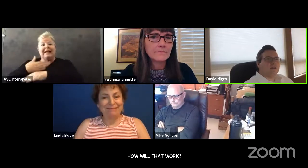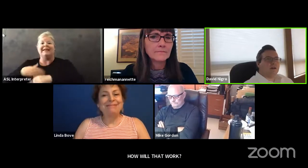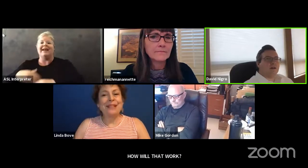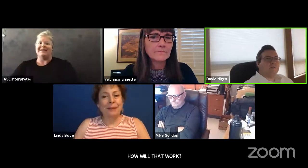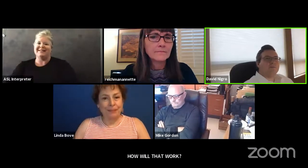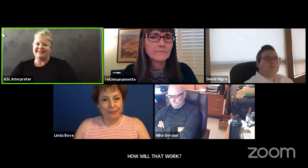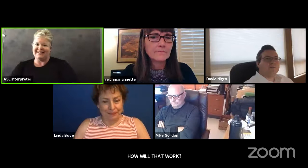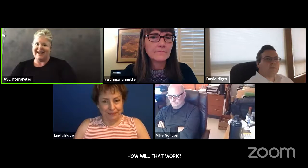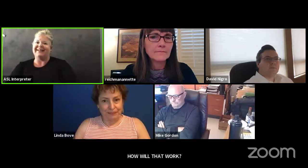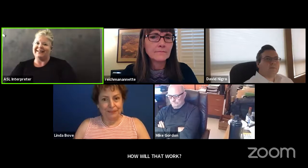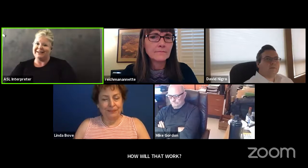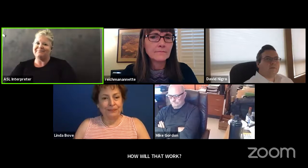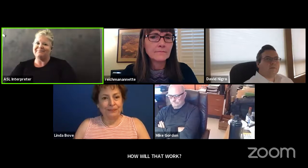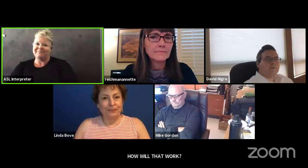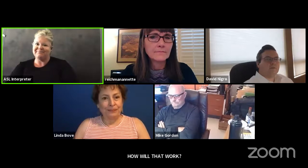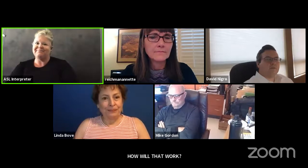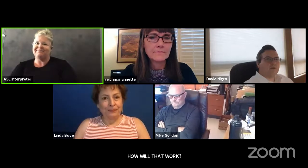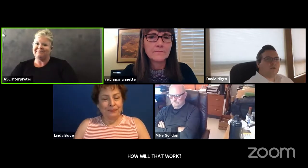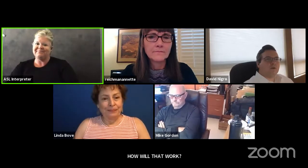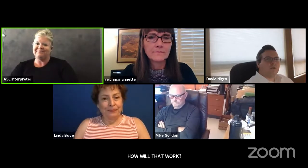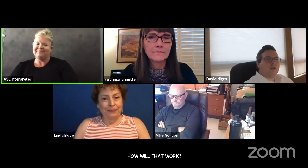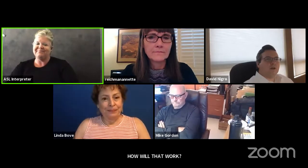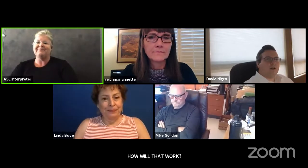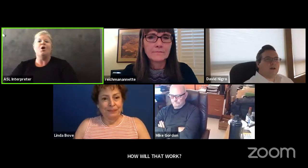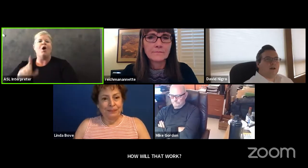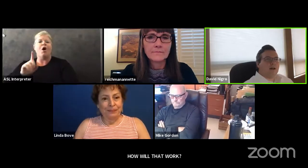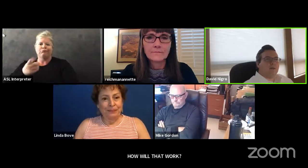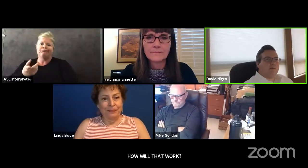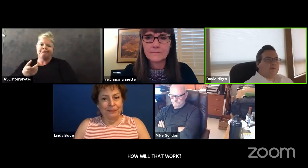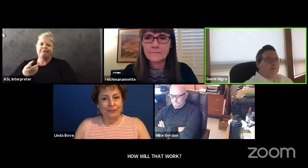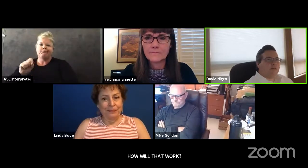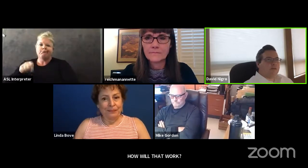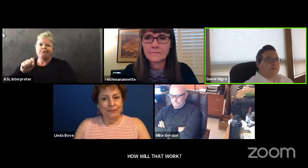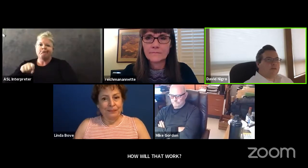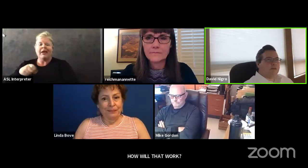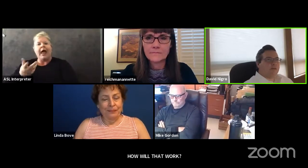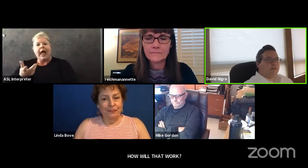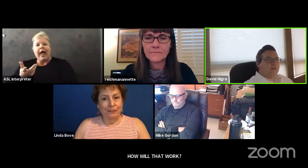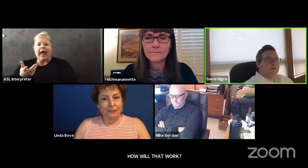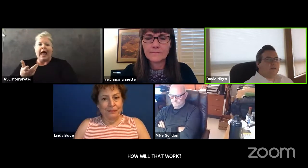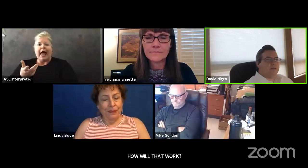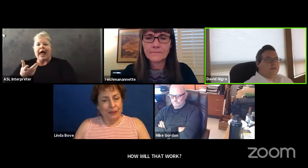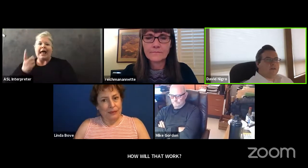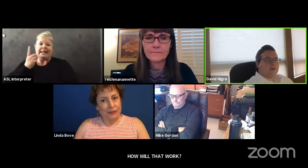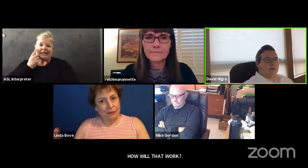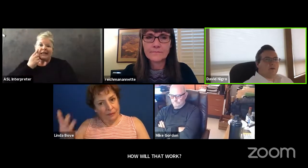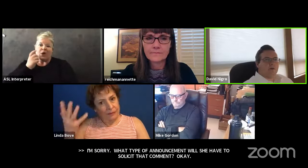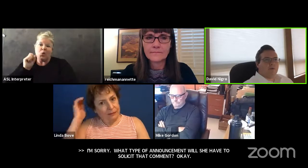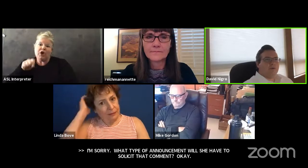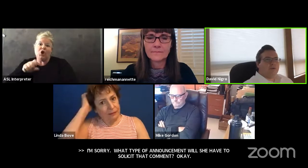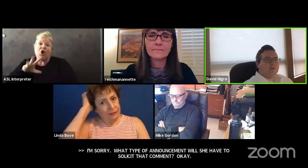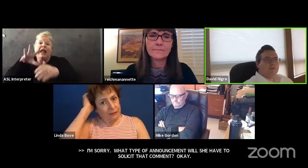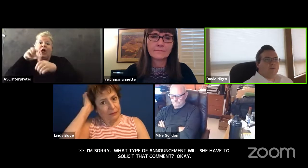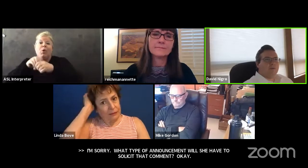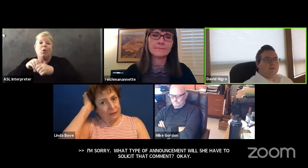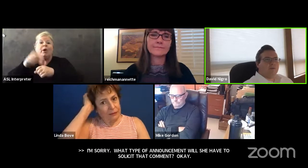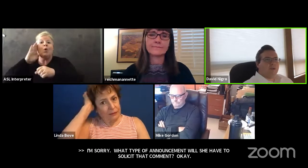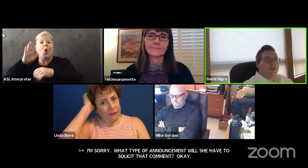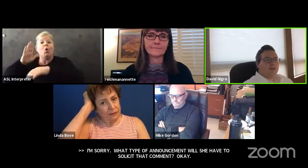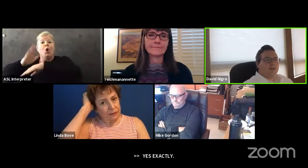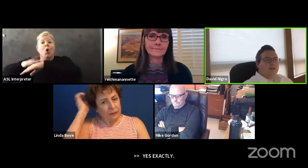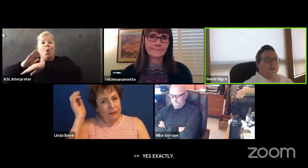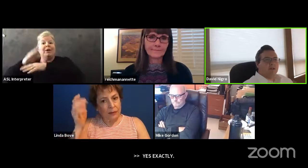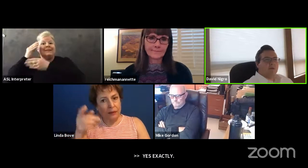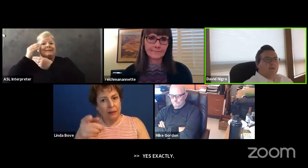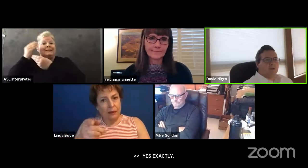okay yes exactly sure uh i would think that we can include it in the notice you know a week before these meetings